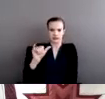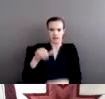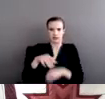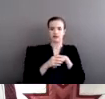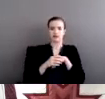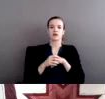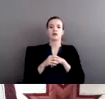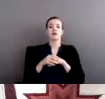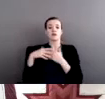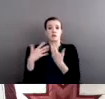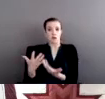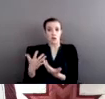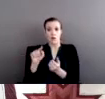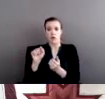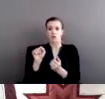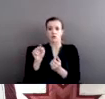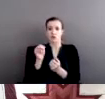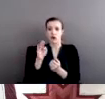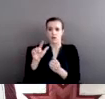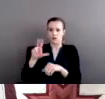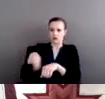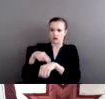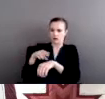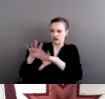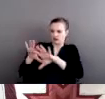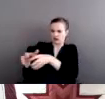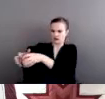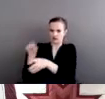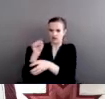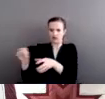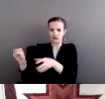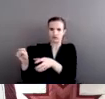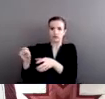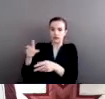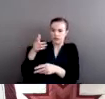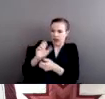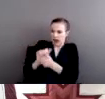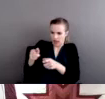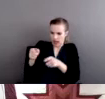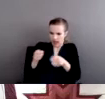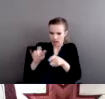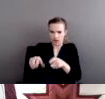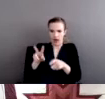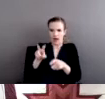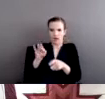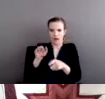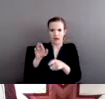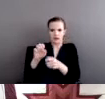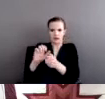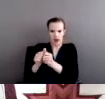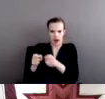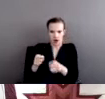dealing with violence against people in the community, I think there's a parallel between the